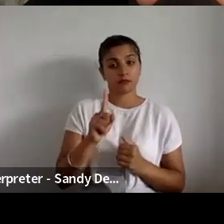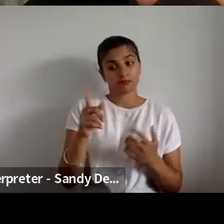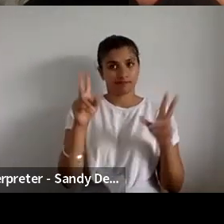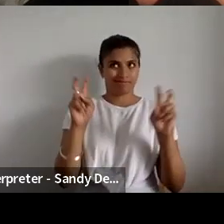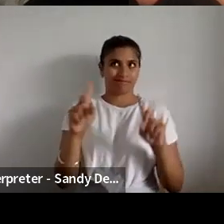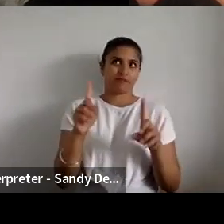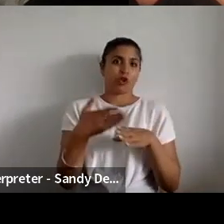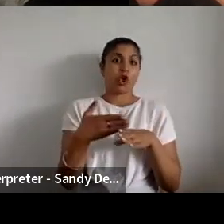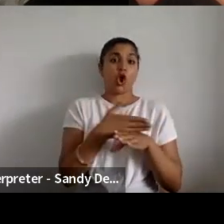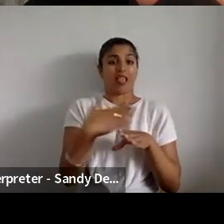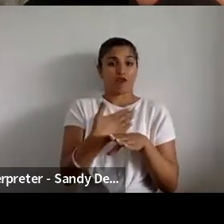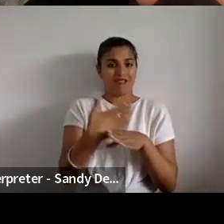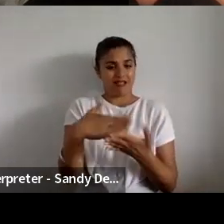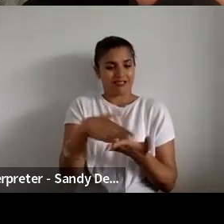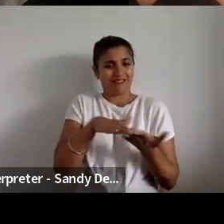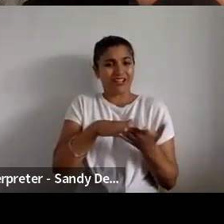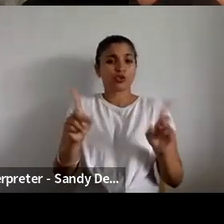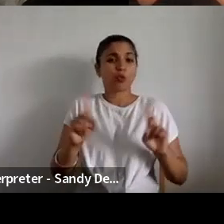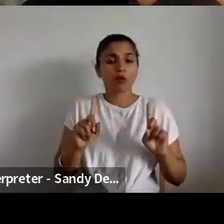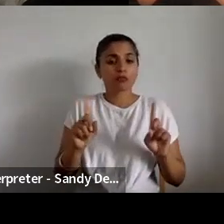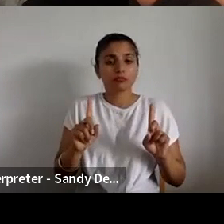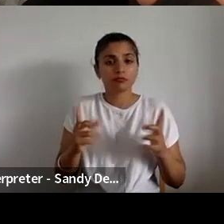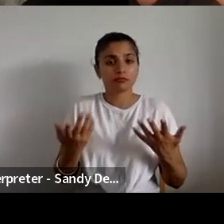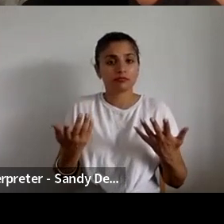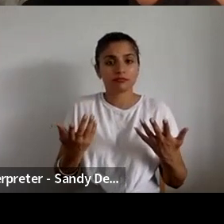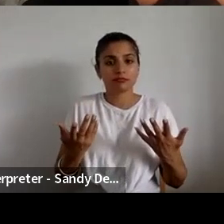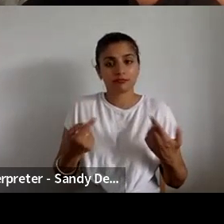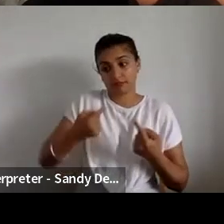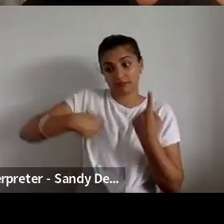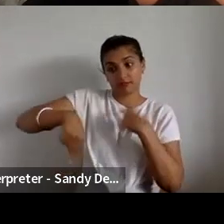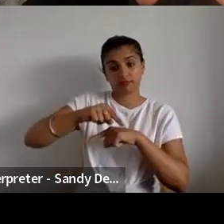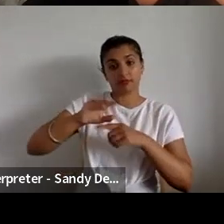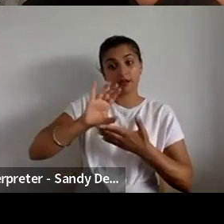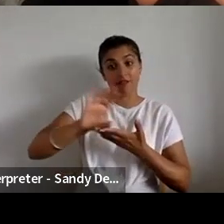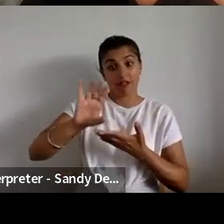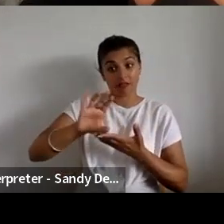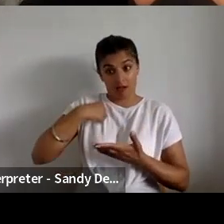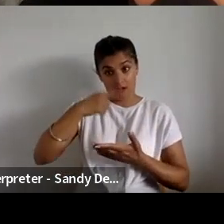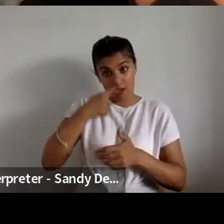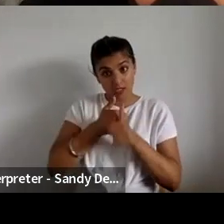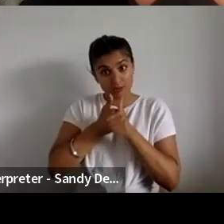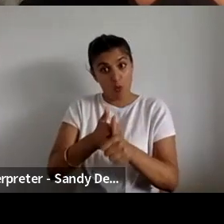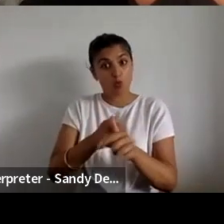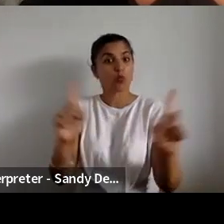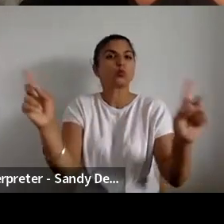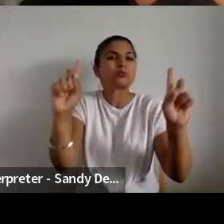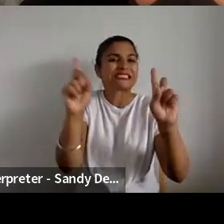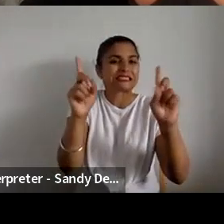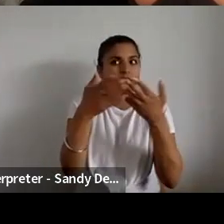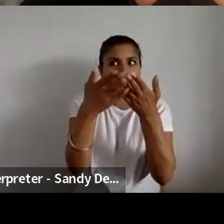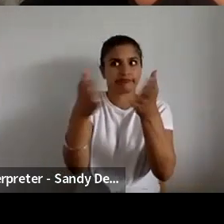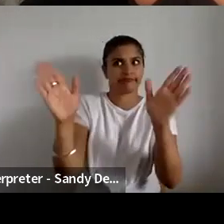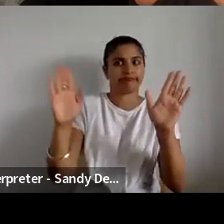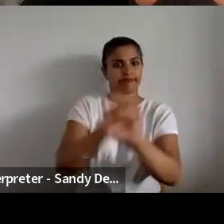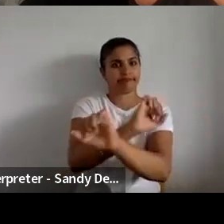what is a practice that we as a funder can support. But are they sufficiently based